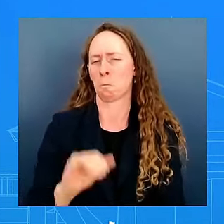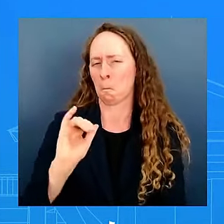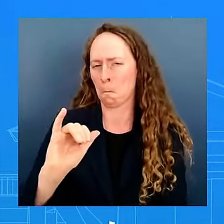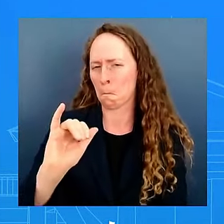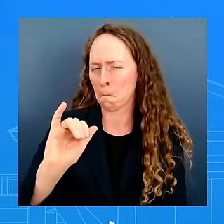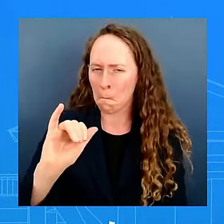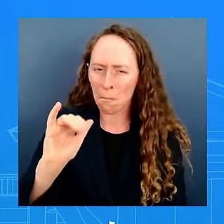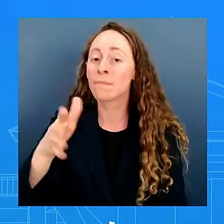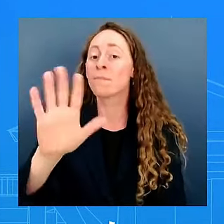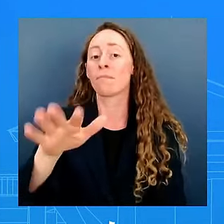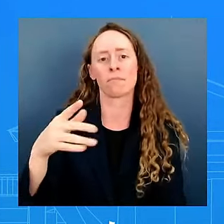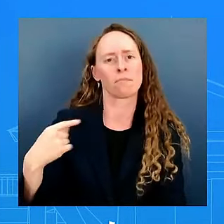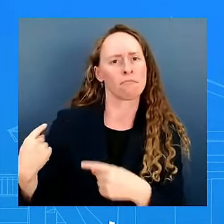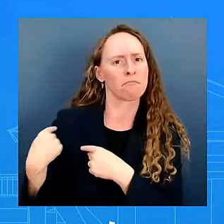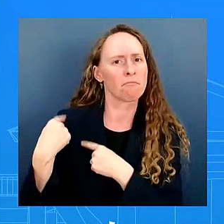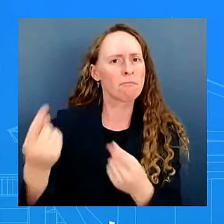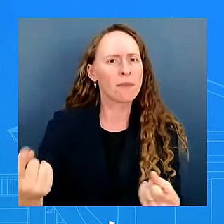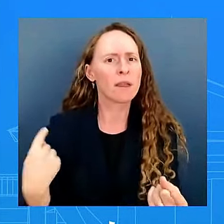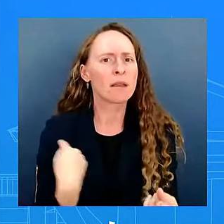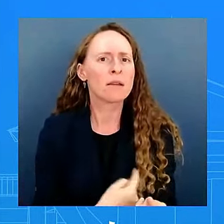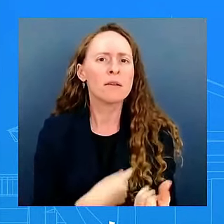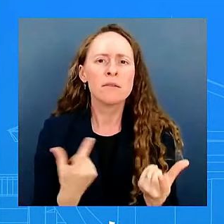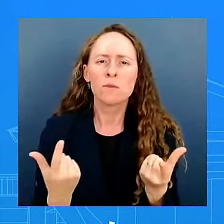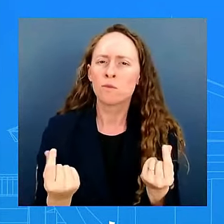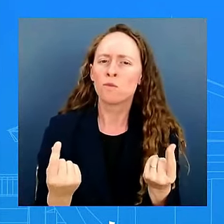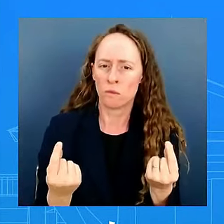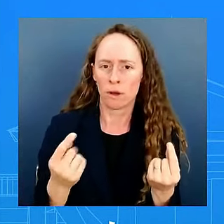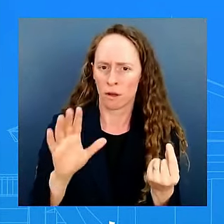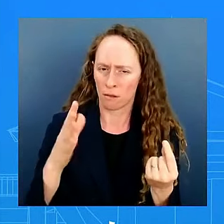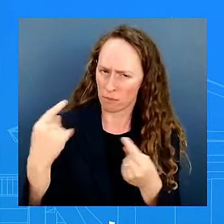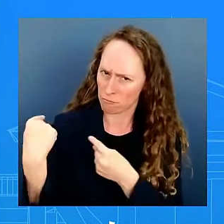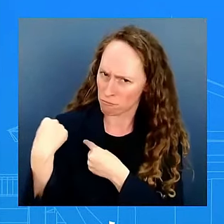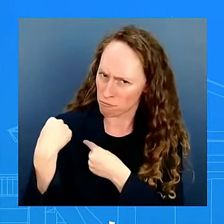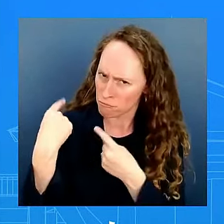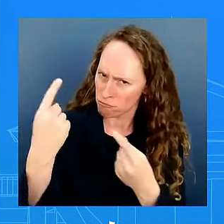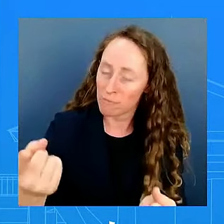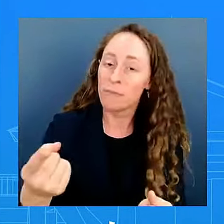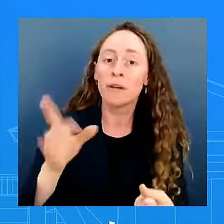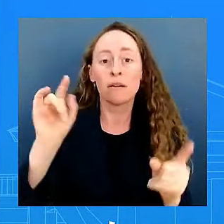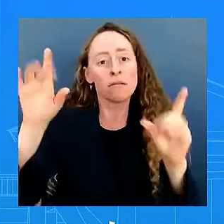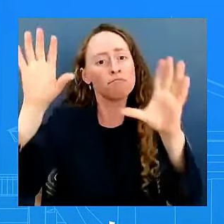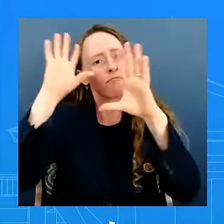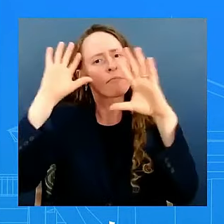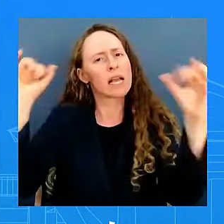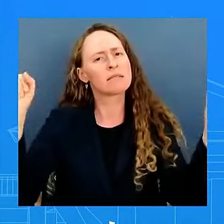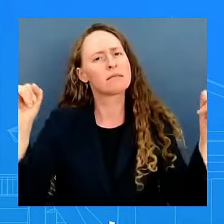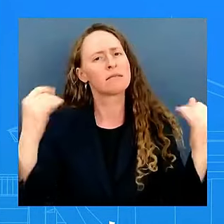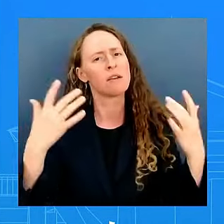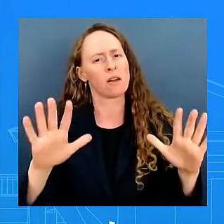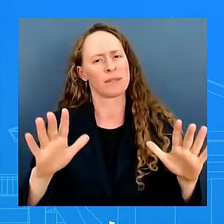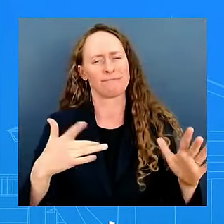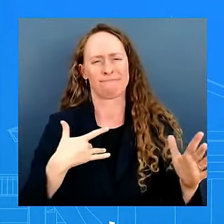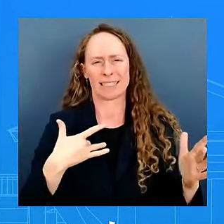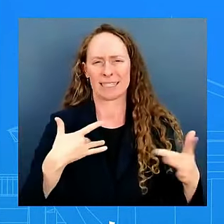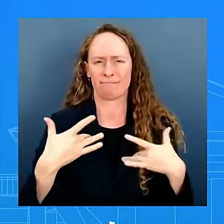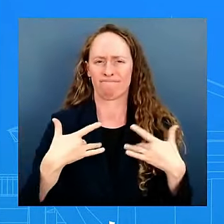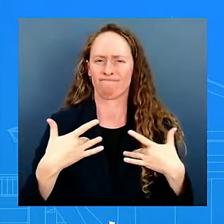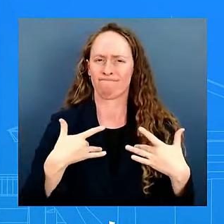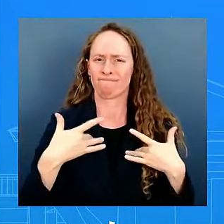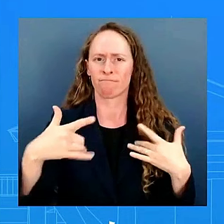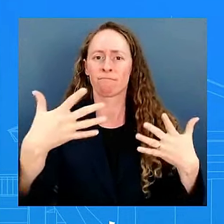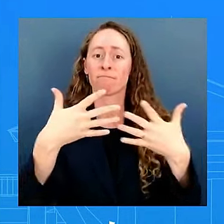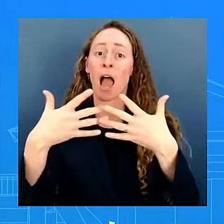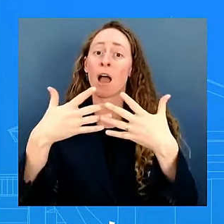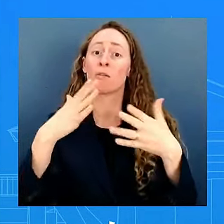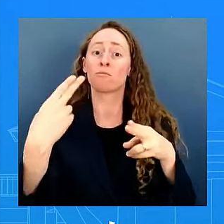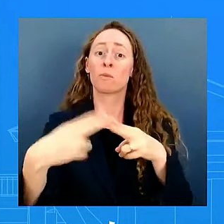entire administration is fix the reputation of this country that was that was tainted by the last